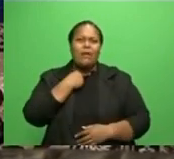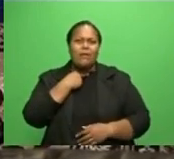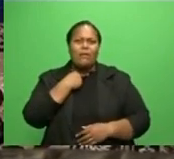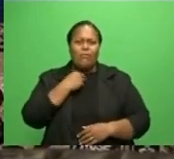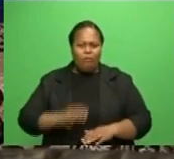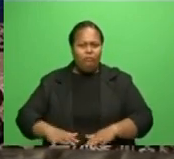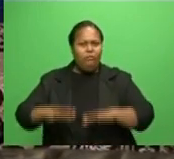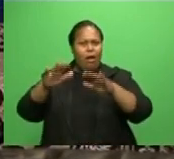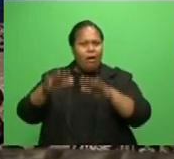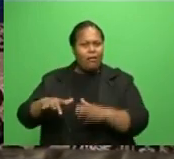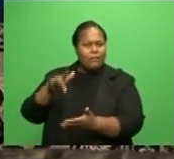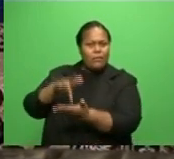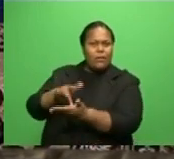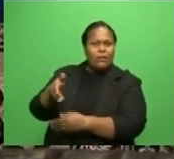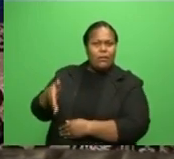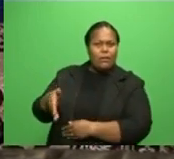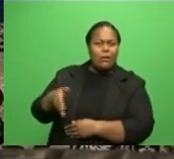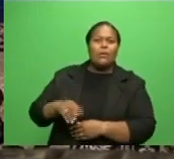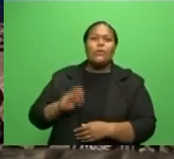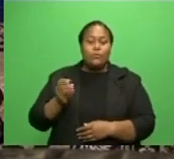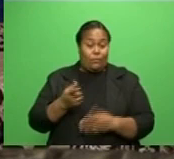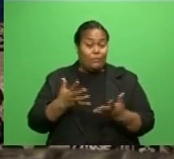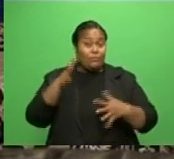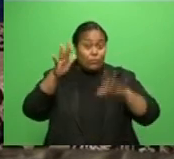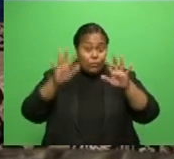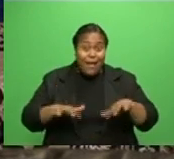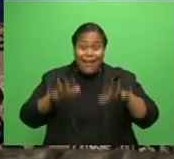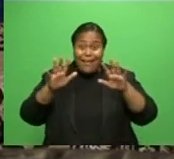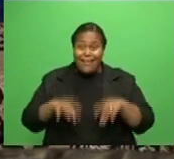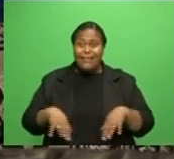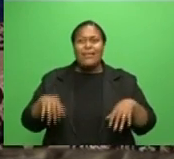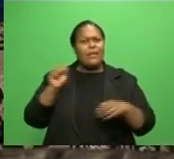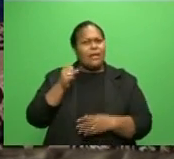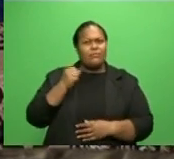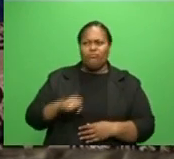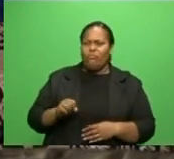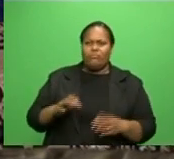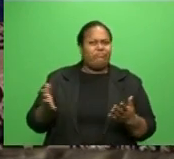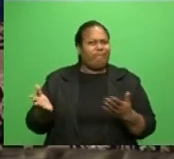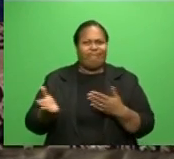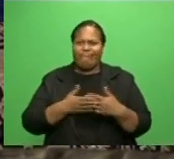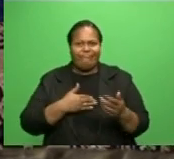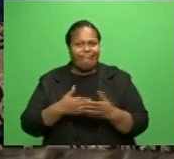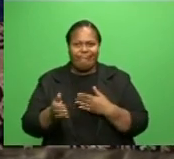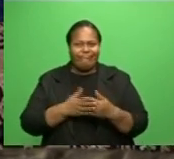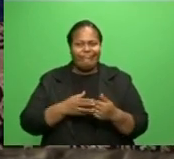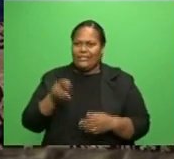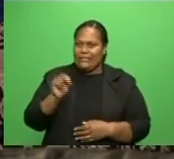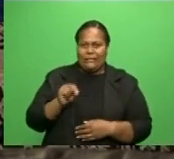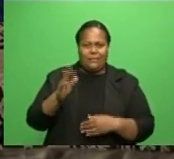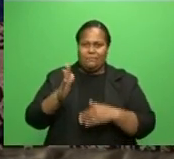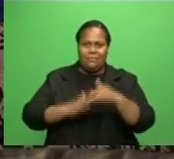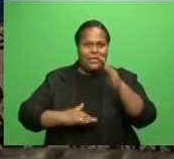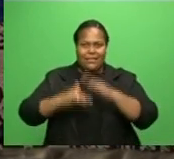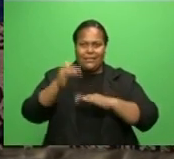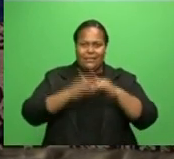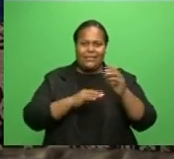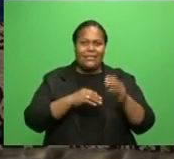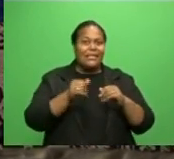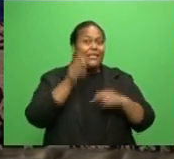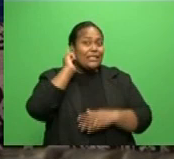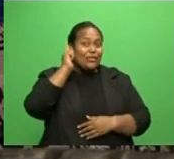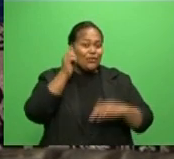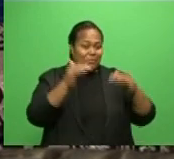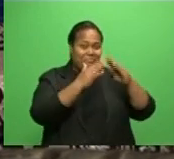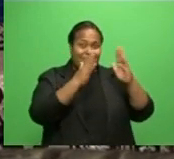shouldn't determine whether or not class at the Taylevu North College is in session. So we've built these new